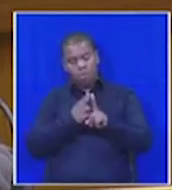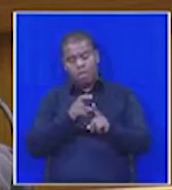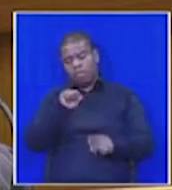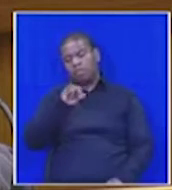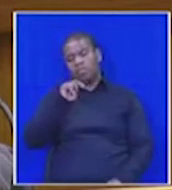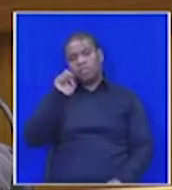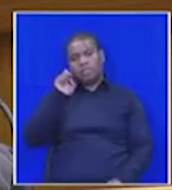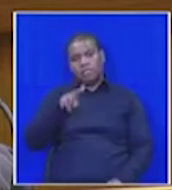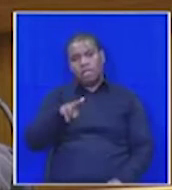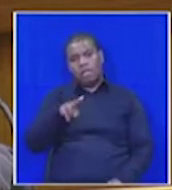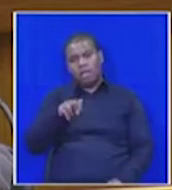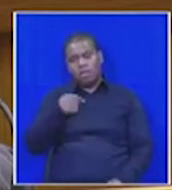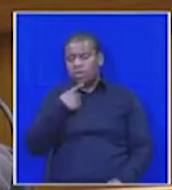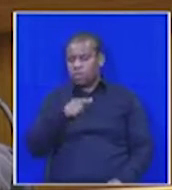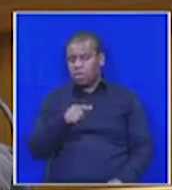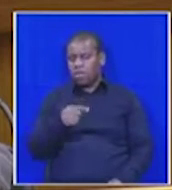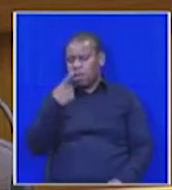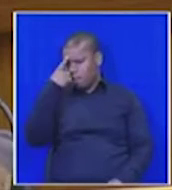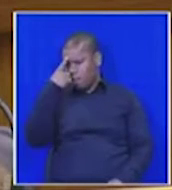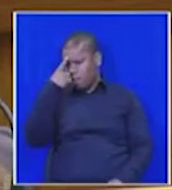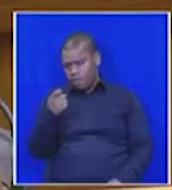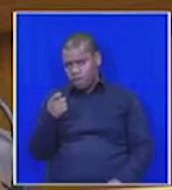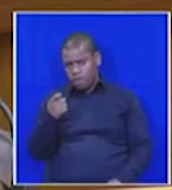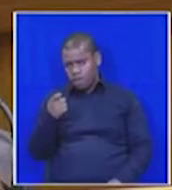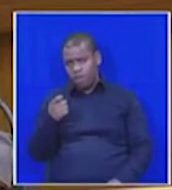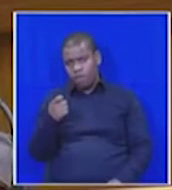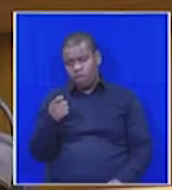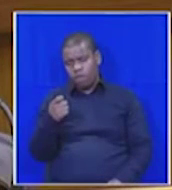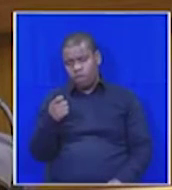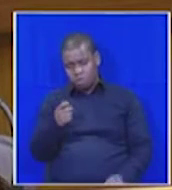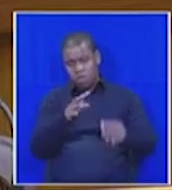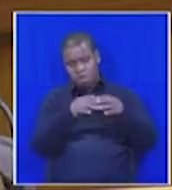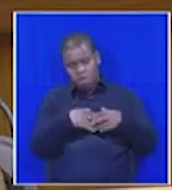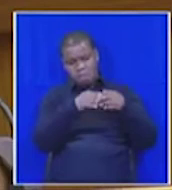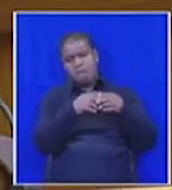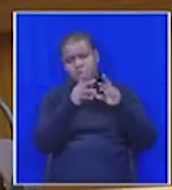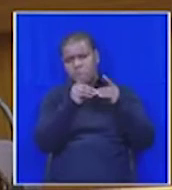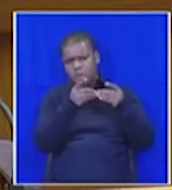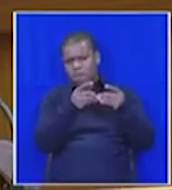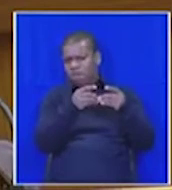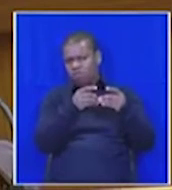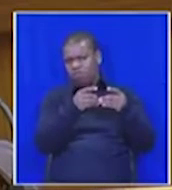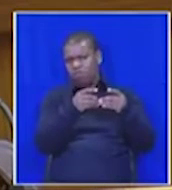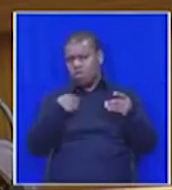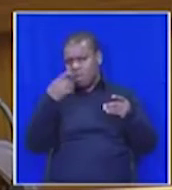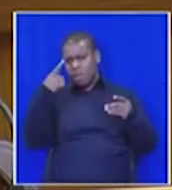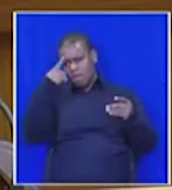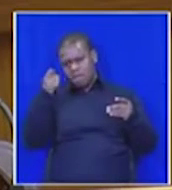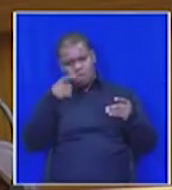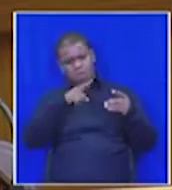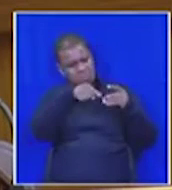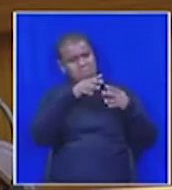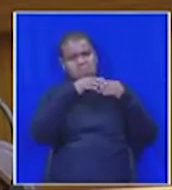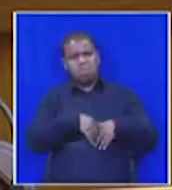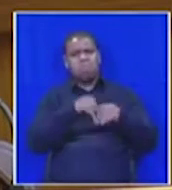he believed that there is no need for this department to continue existing. The number of